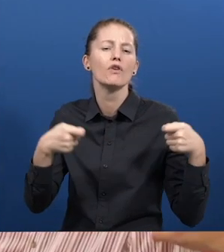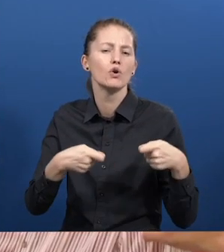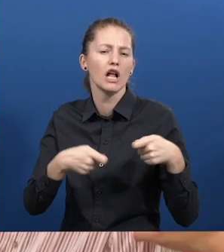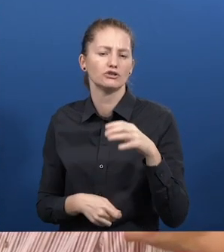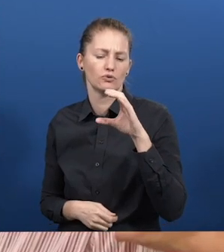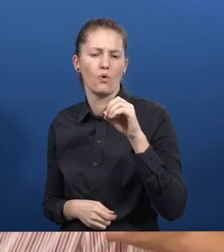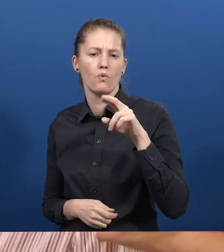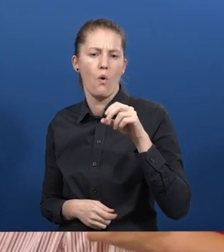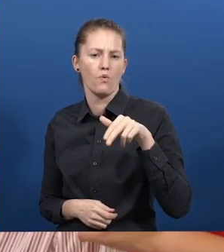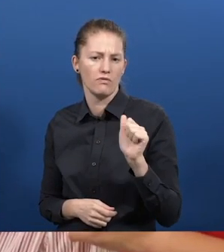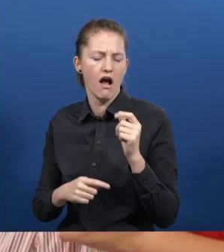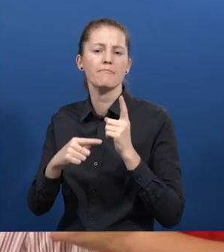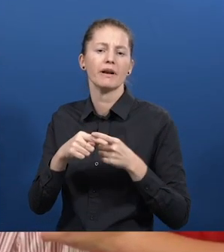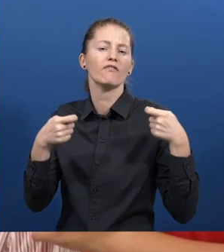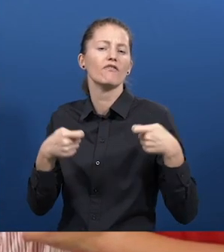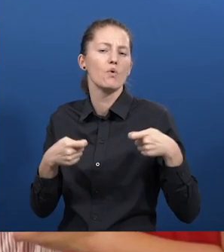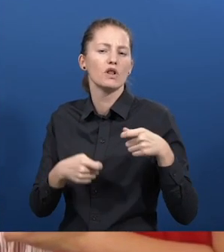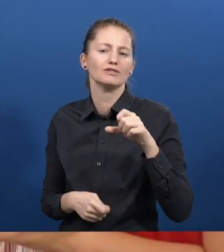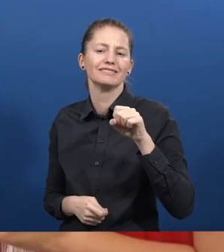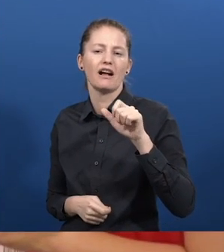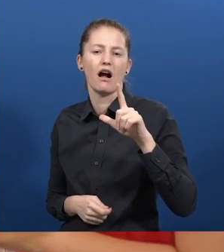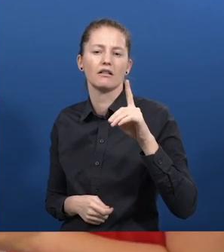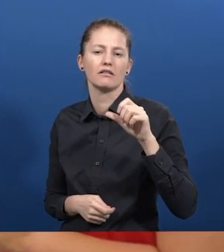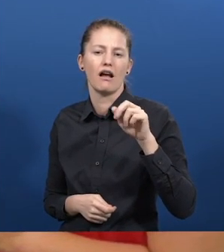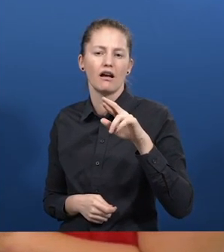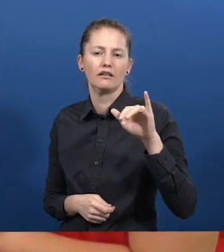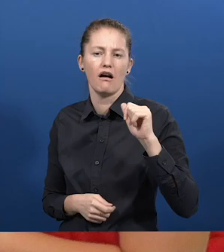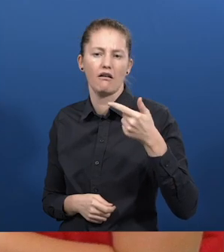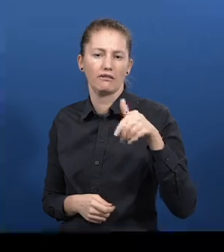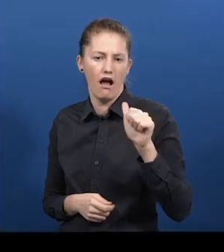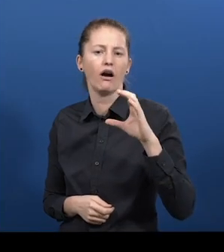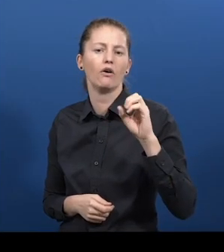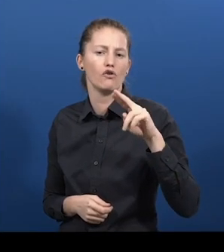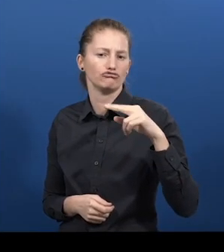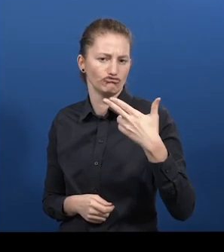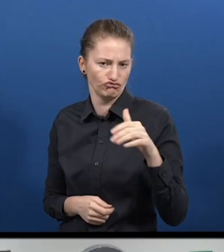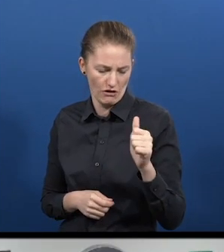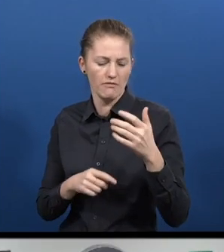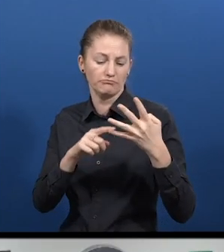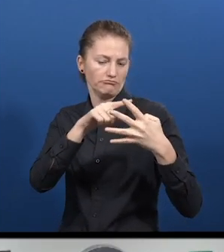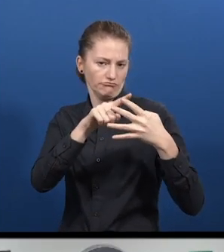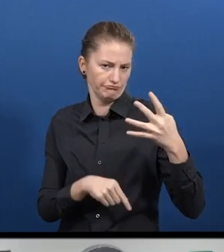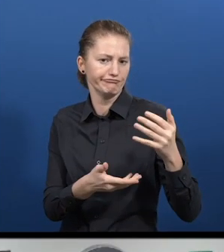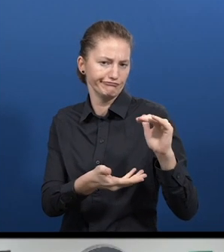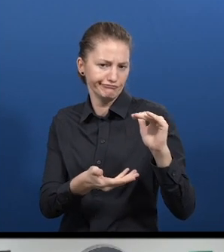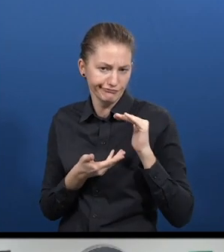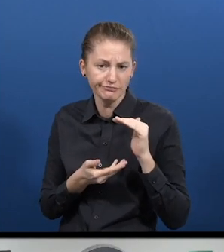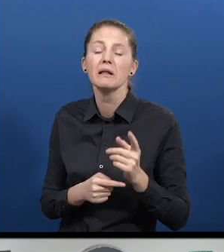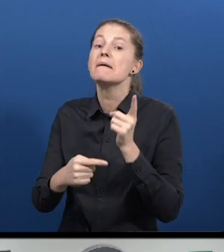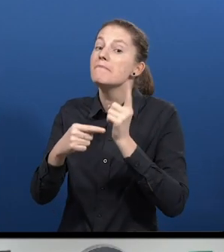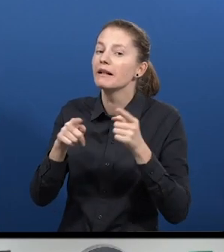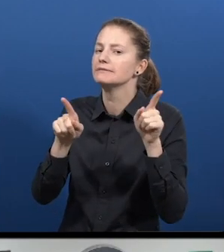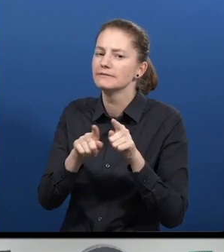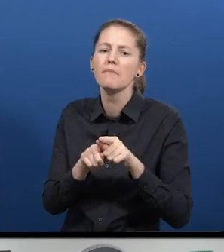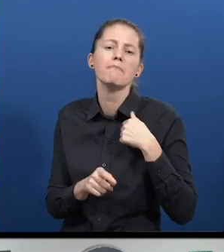CONFAMILAR, RISARALDA, and mainly by the Fundación Corona and Fundación Saldarilla-Concha. We also develop contracts